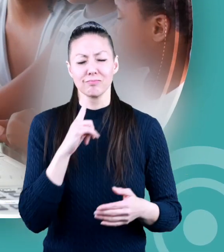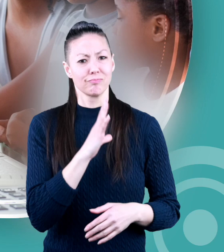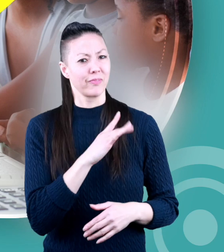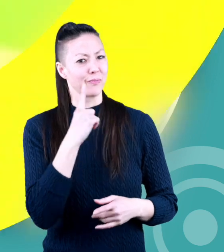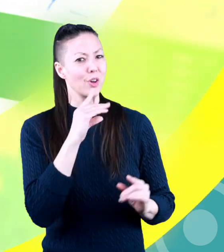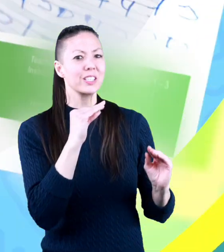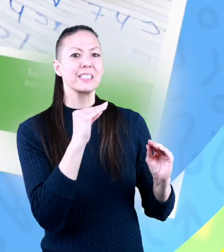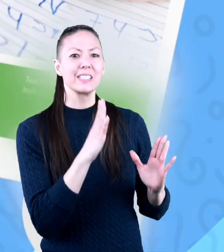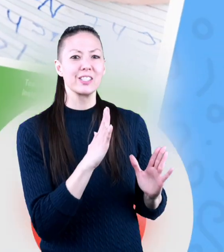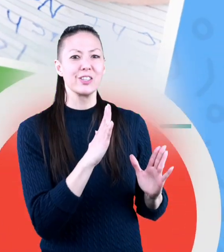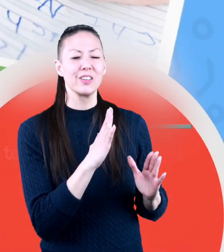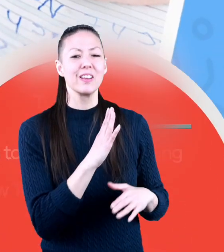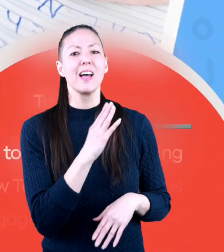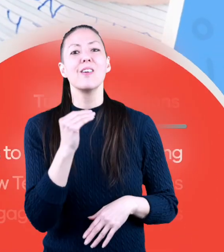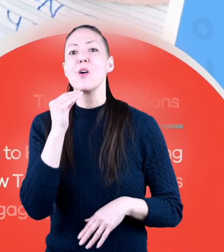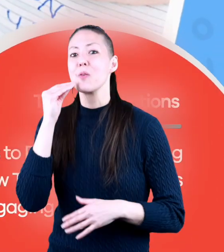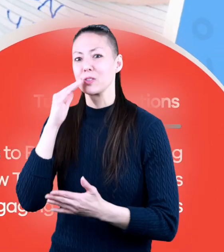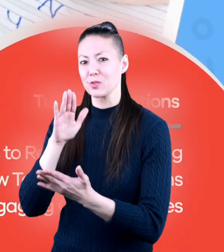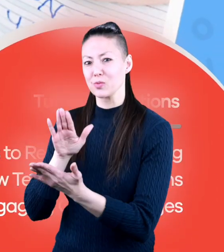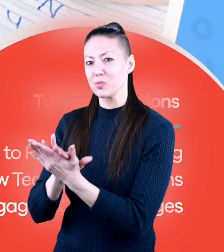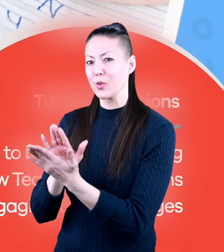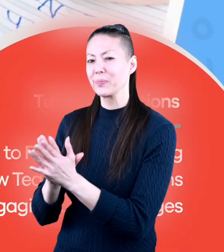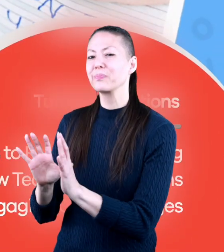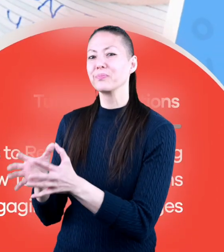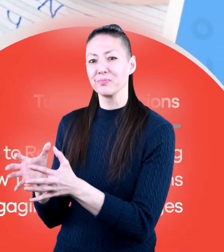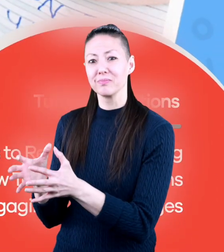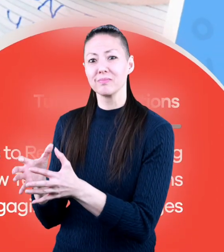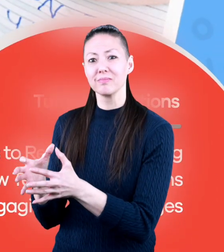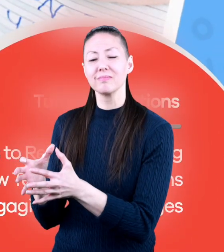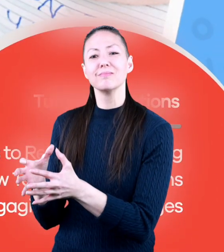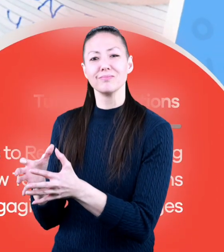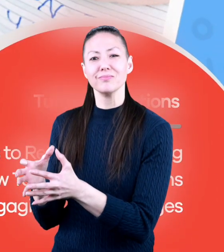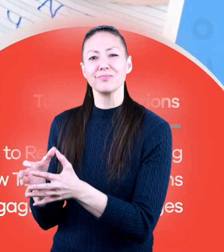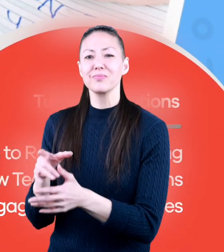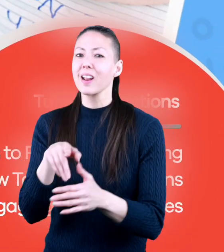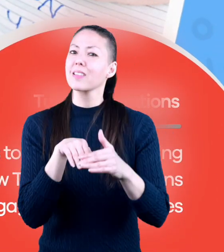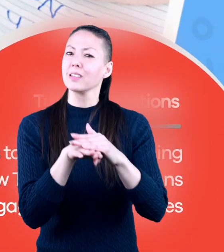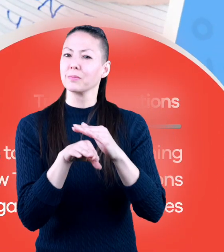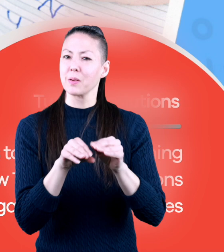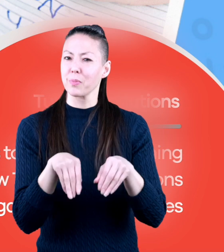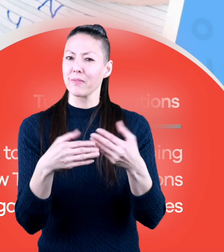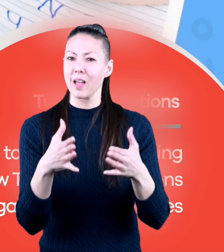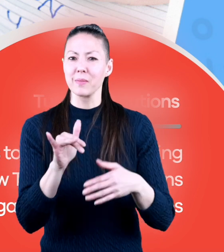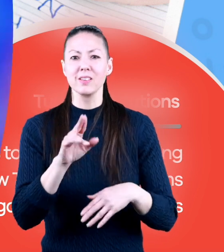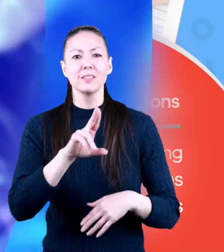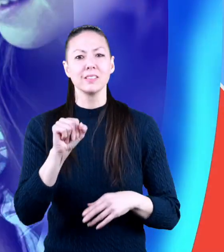free resources and turnkey solutions for teachers and homeschoolers